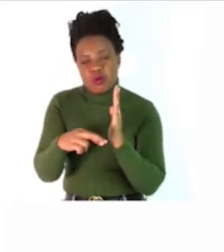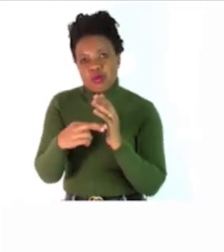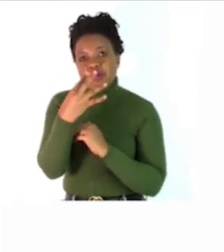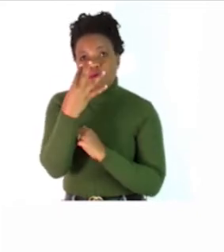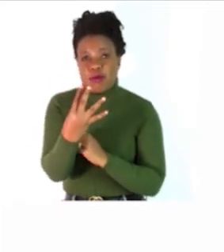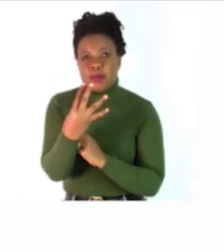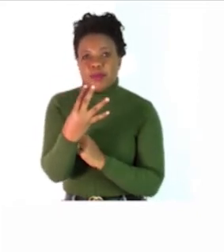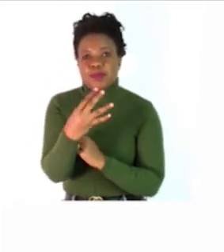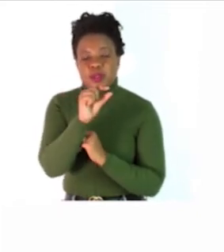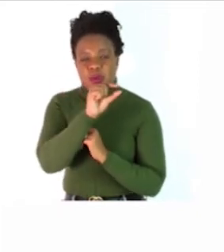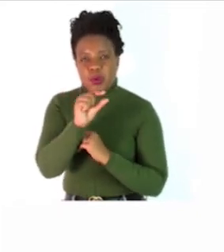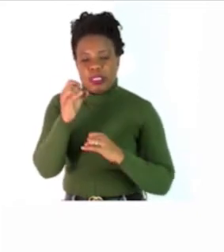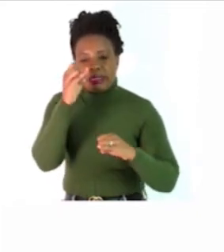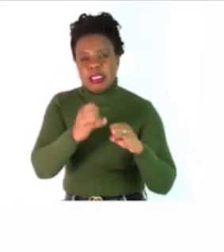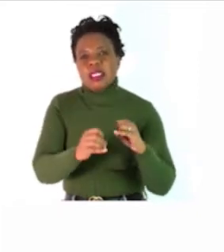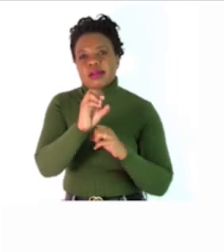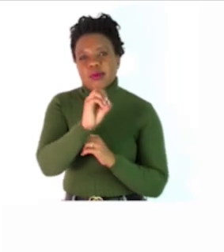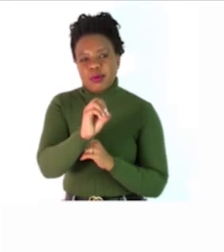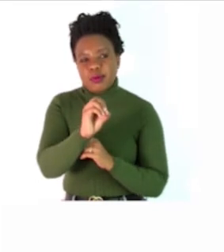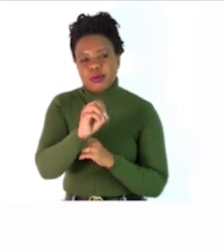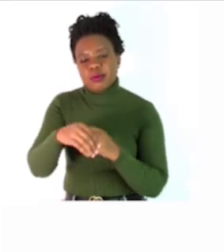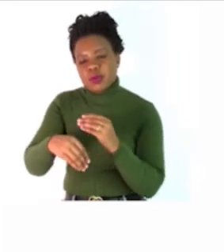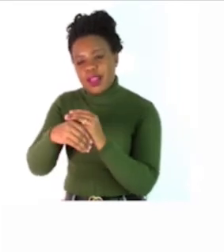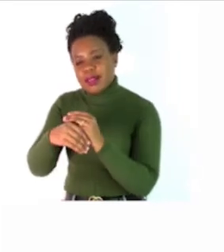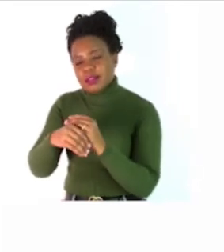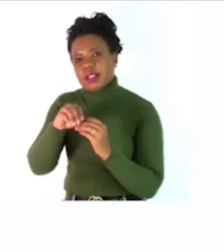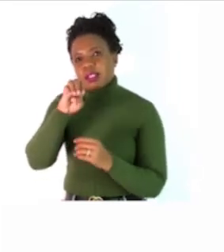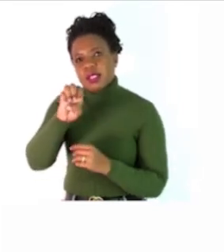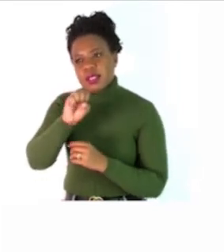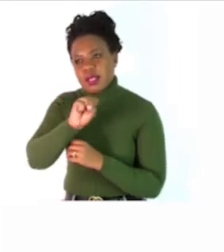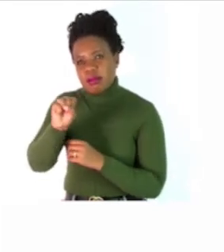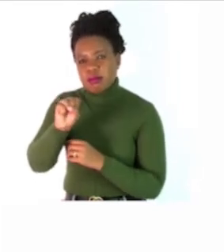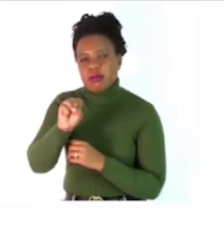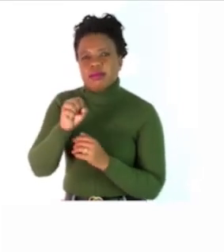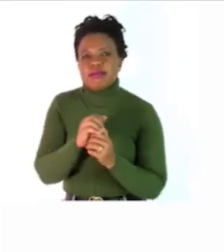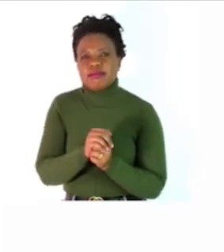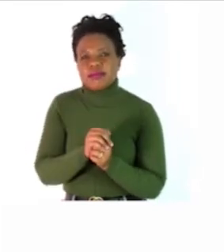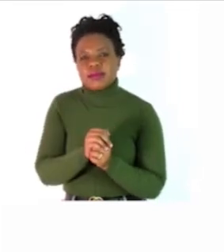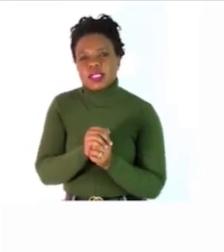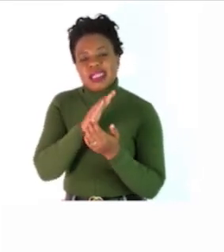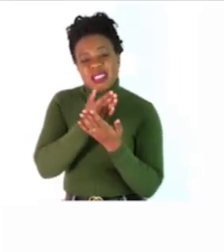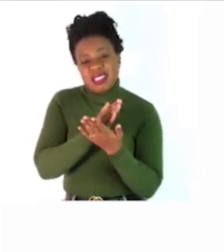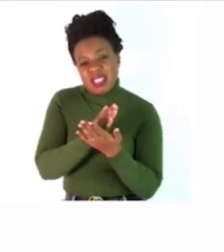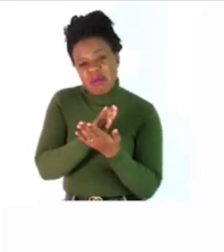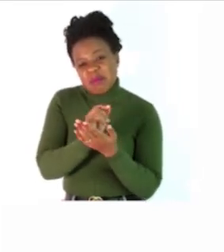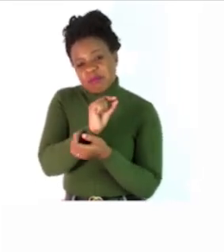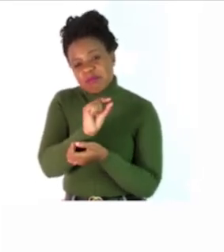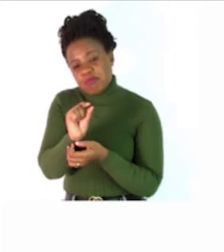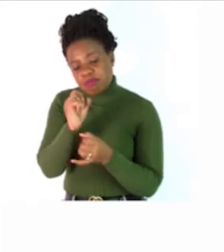we add e s some words ending in an o